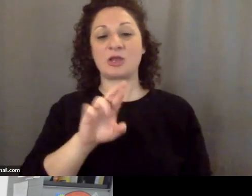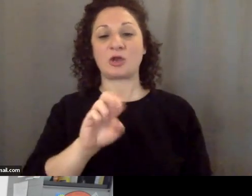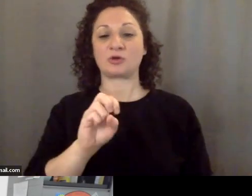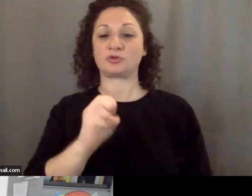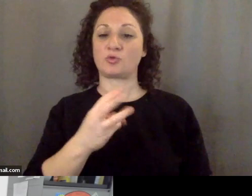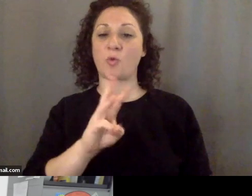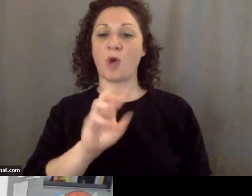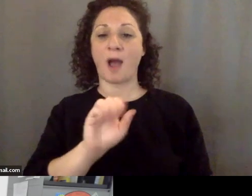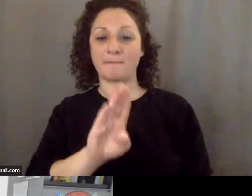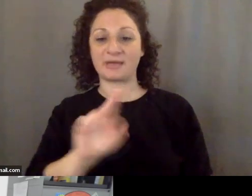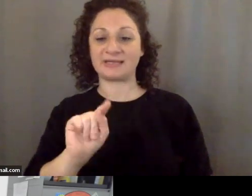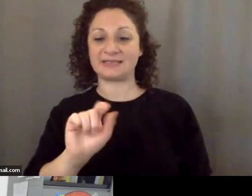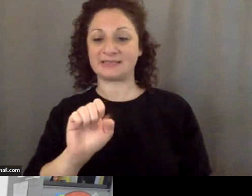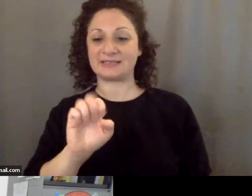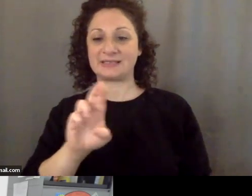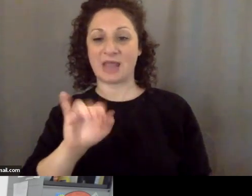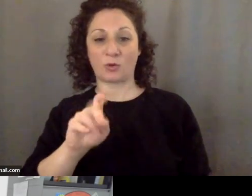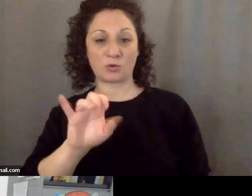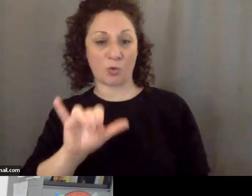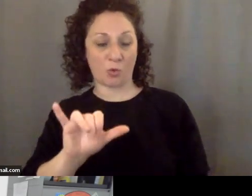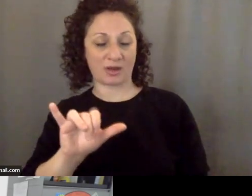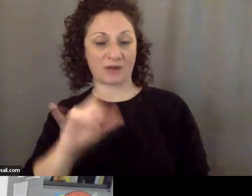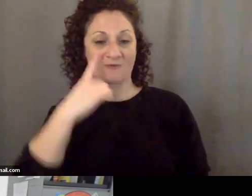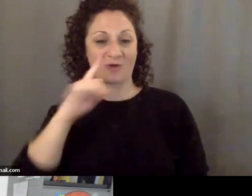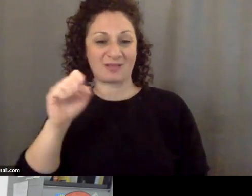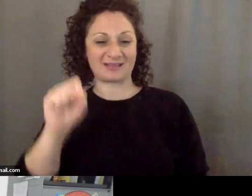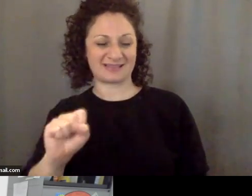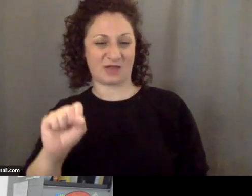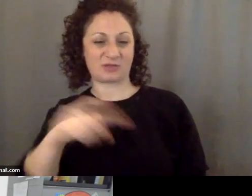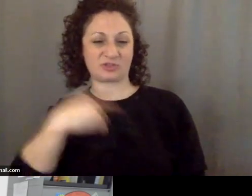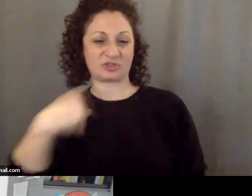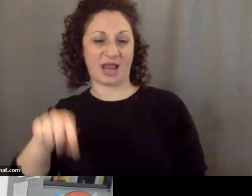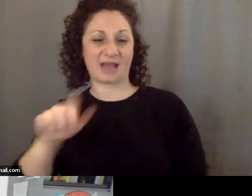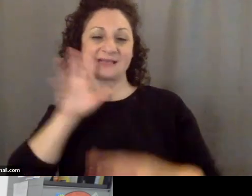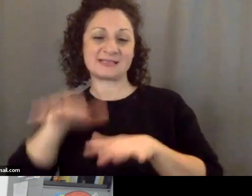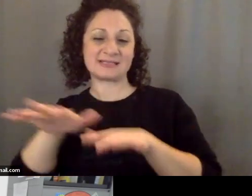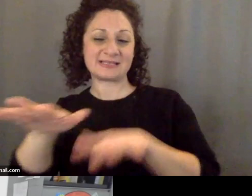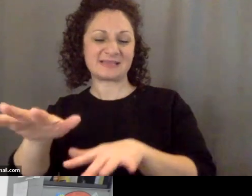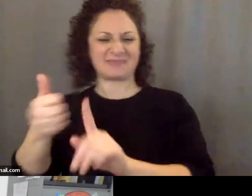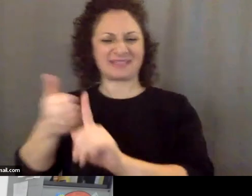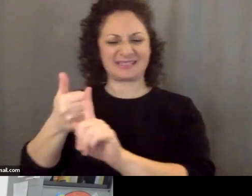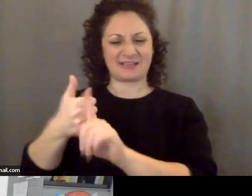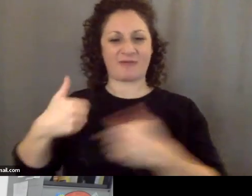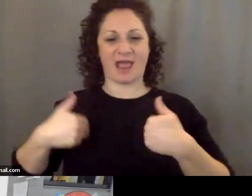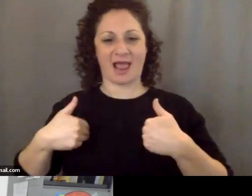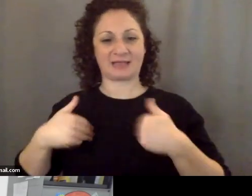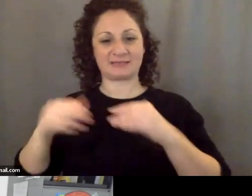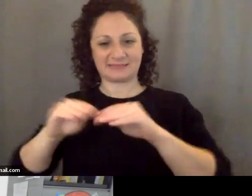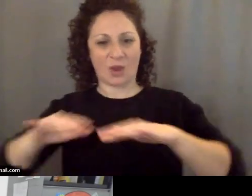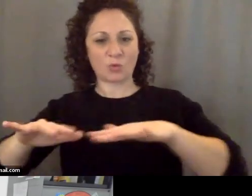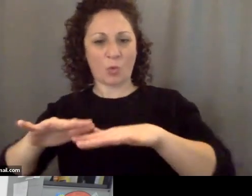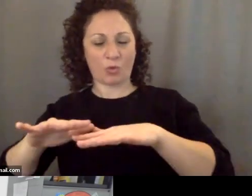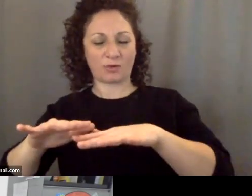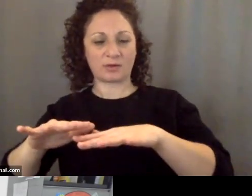Sea, something like 80% of the South China Sea as their own territory. And the United